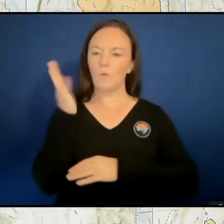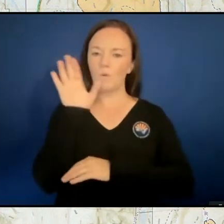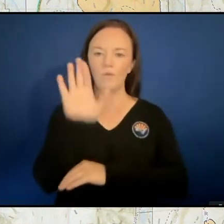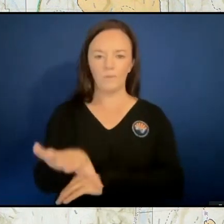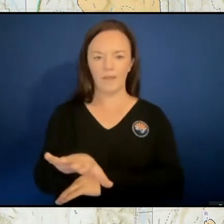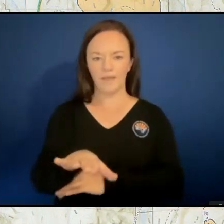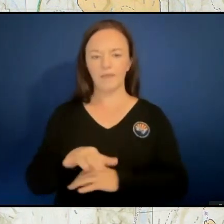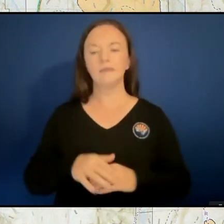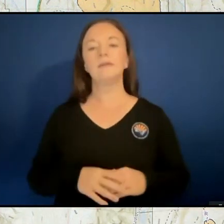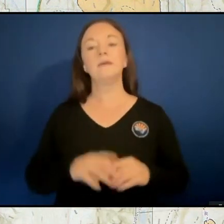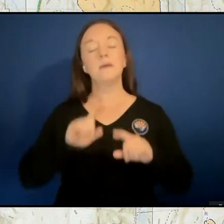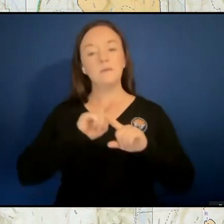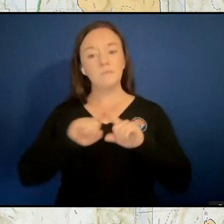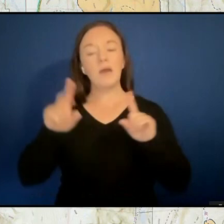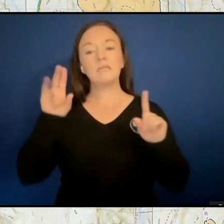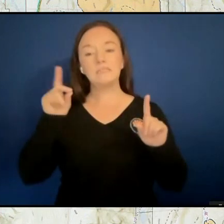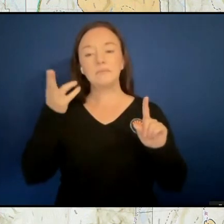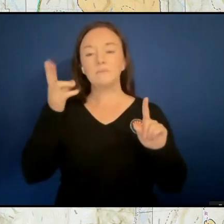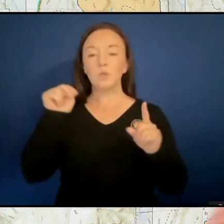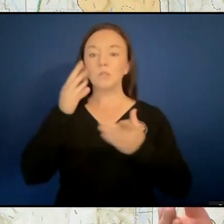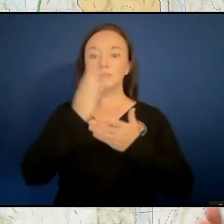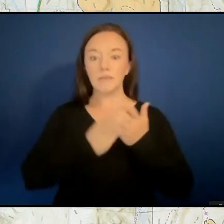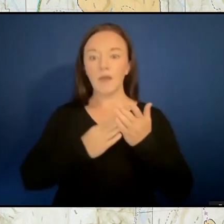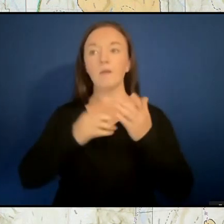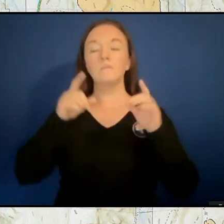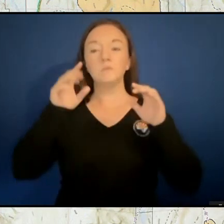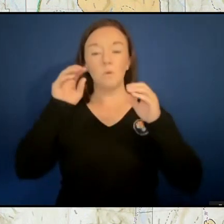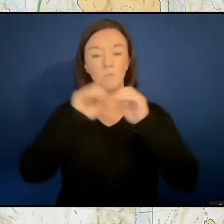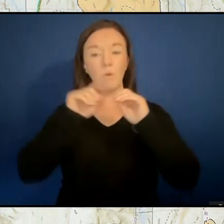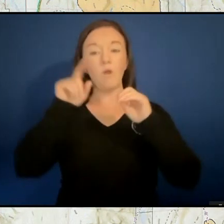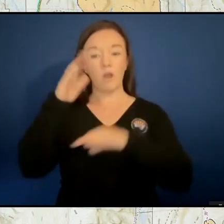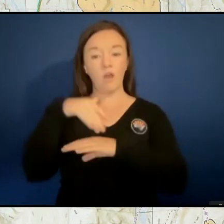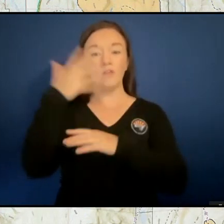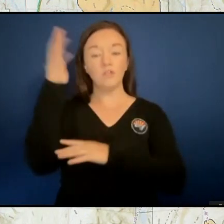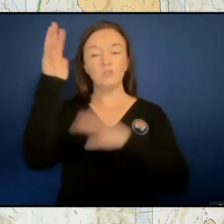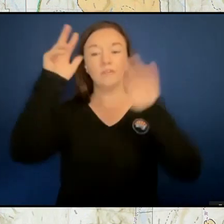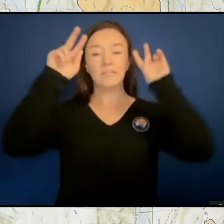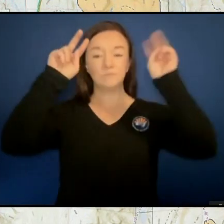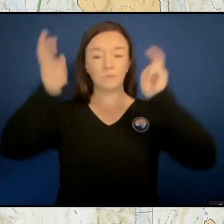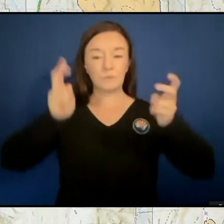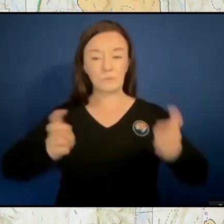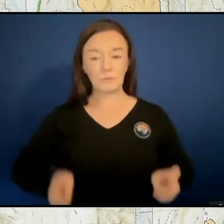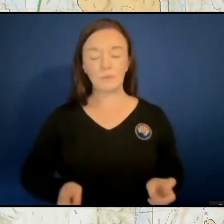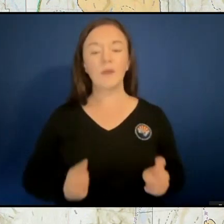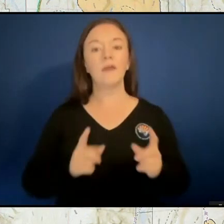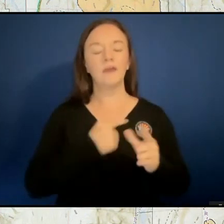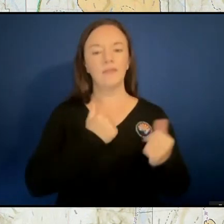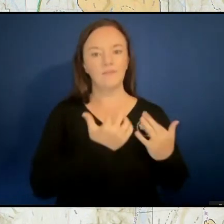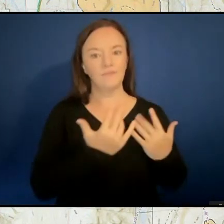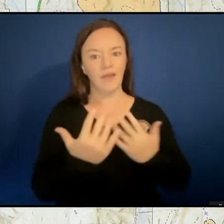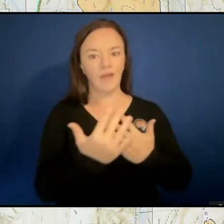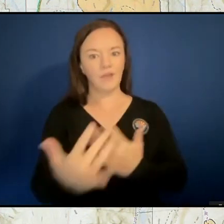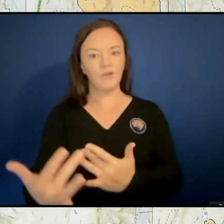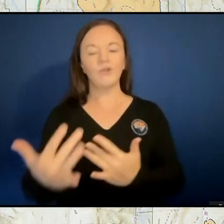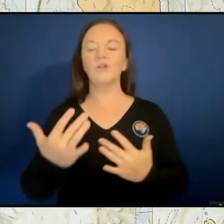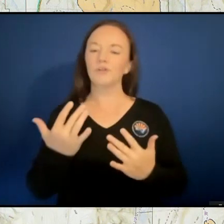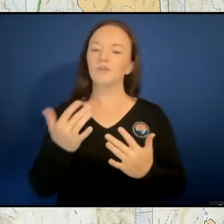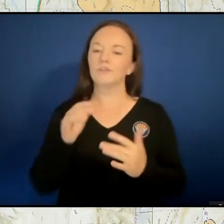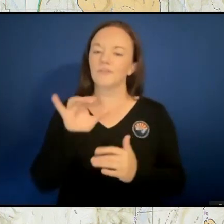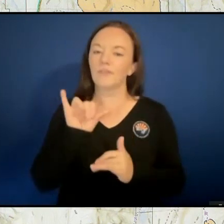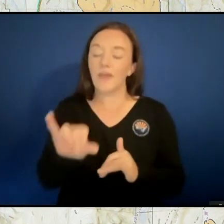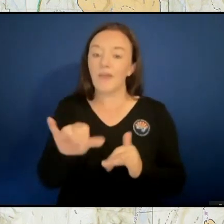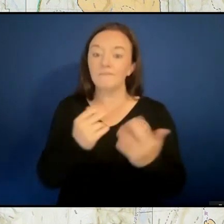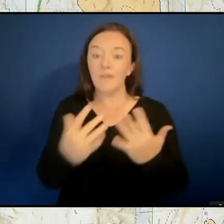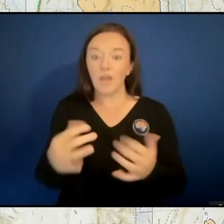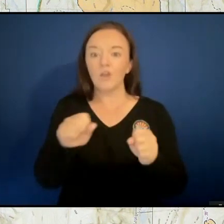down to the ground, if they find some piece of heat, then they can burn through them. It's a way of fire to get across our lines. And the reason I wanted to kind of